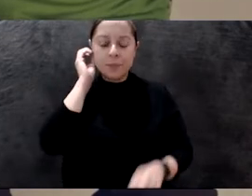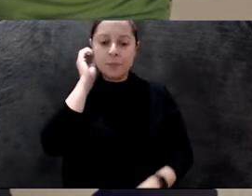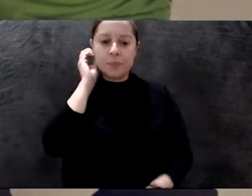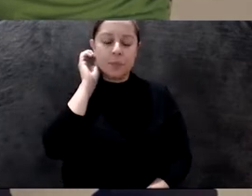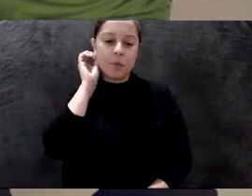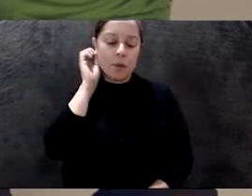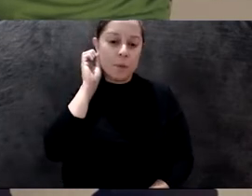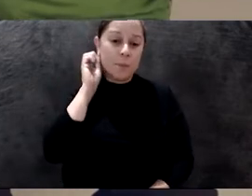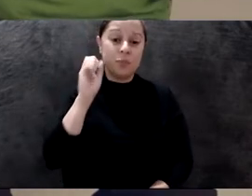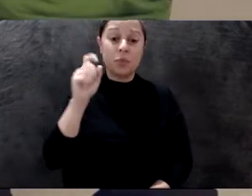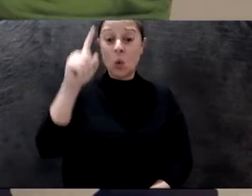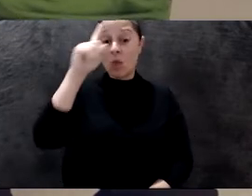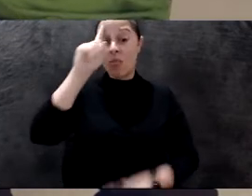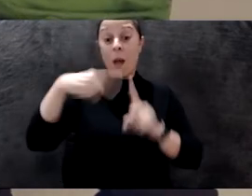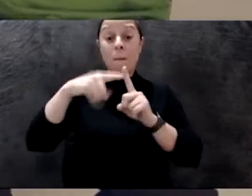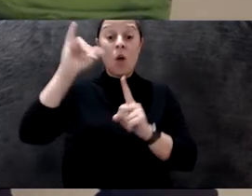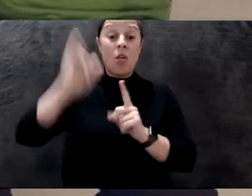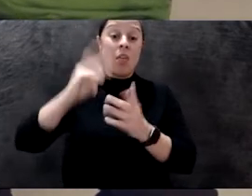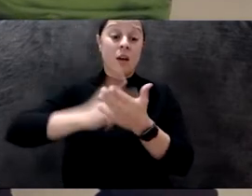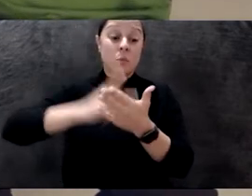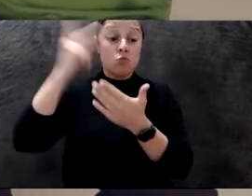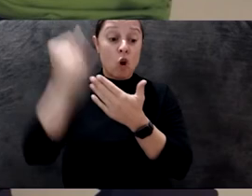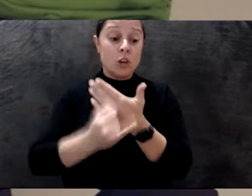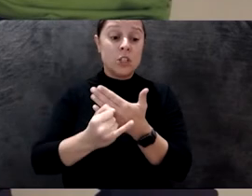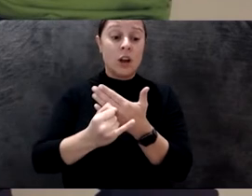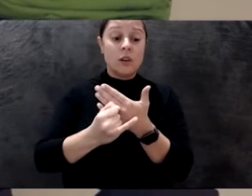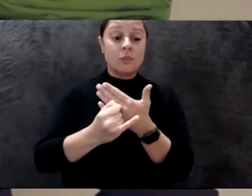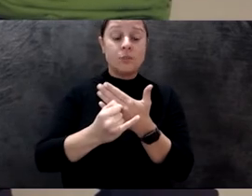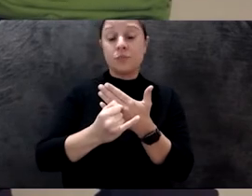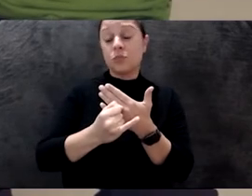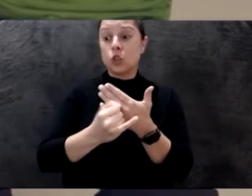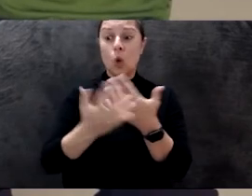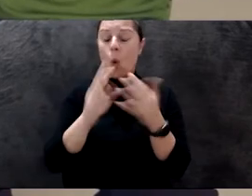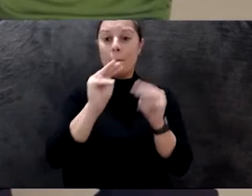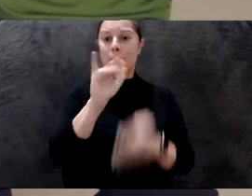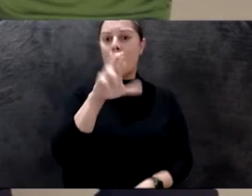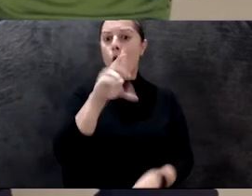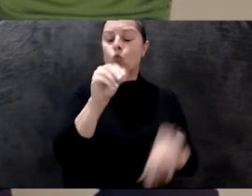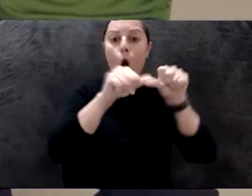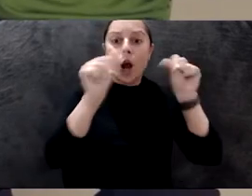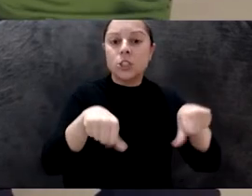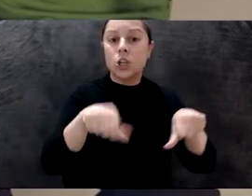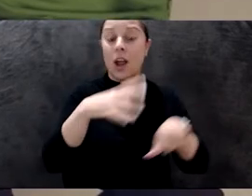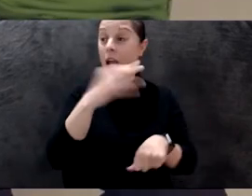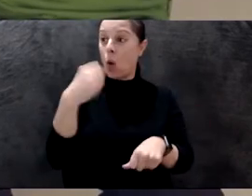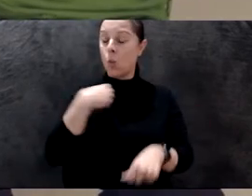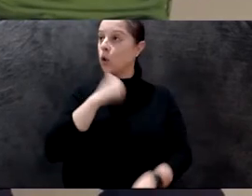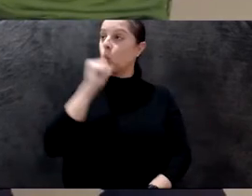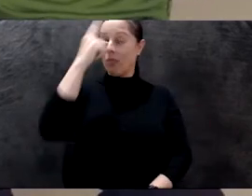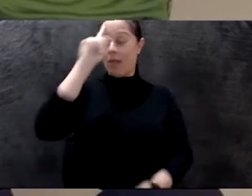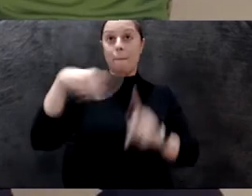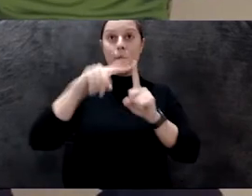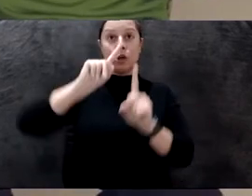on a planetary scale, or maybe even on a scale beyond the planet, you on a sort of, how would one say that in English, extra planetary